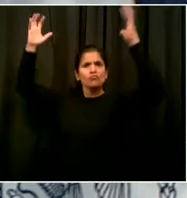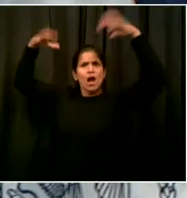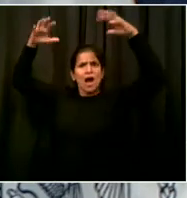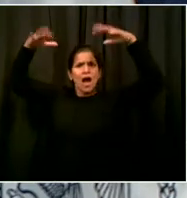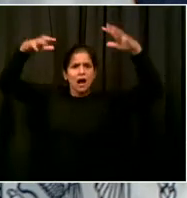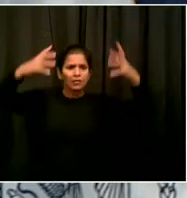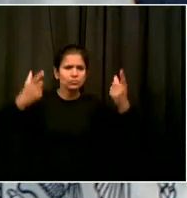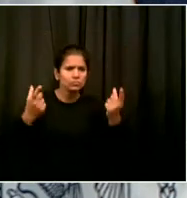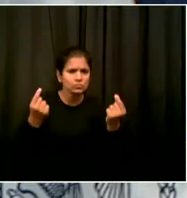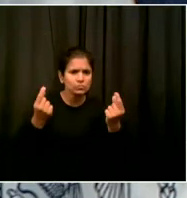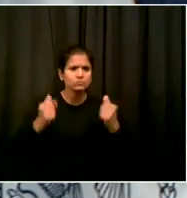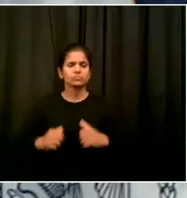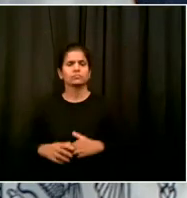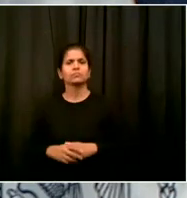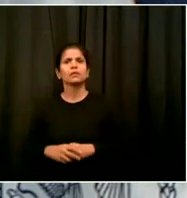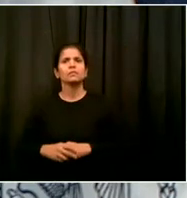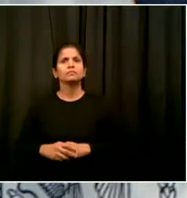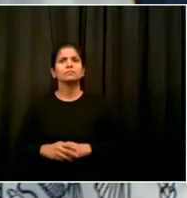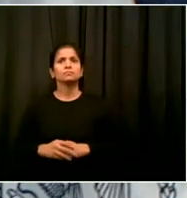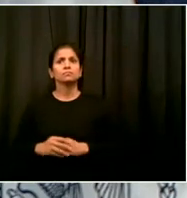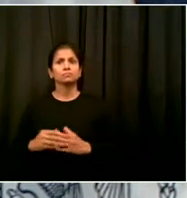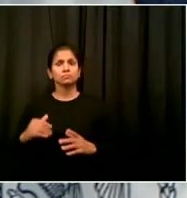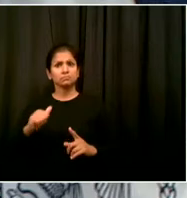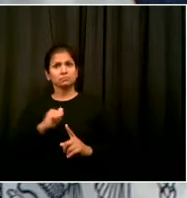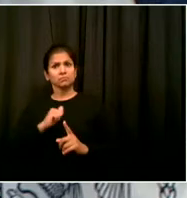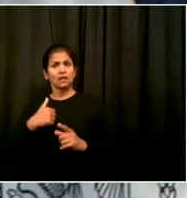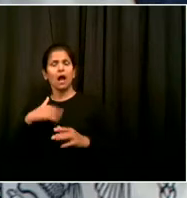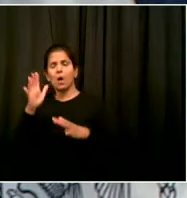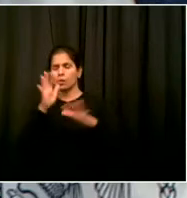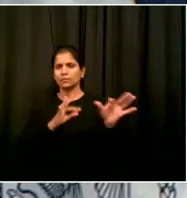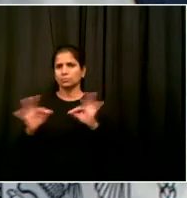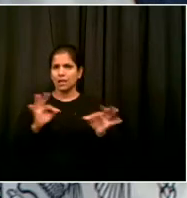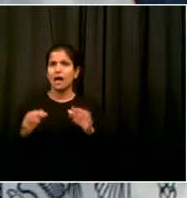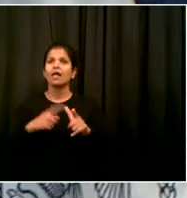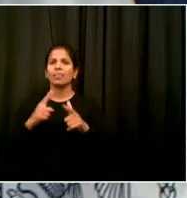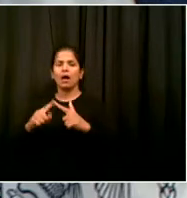and the Chief Operating Officer for DOT, Margaret Frodione.